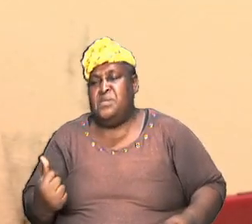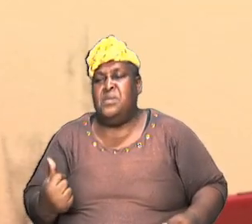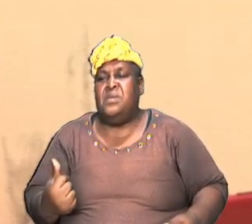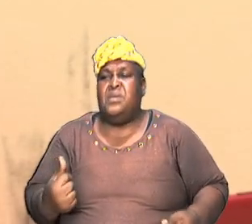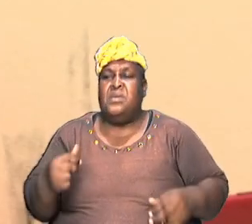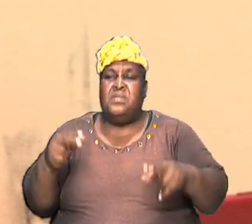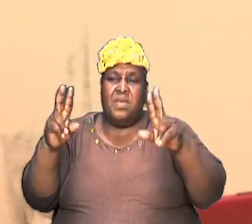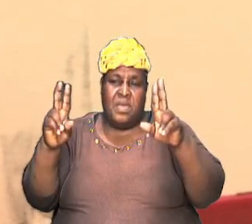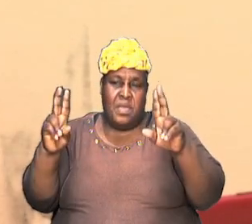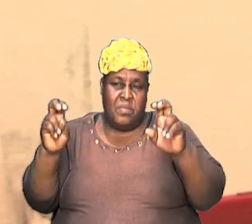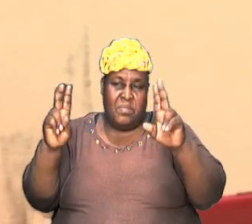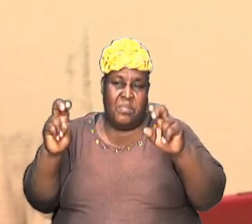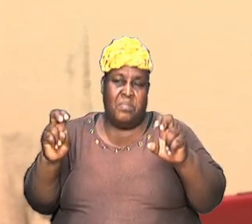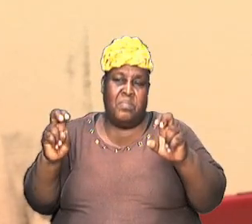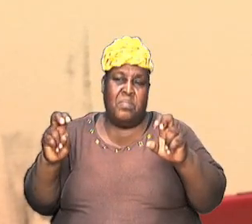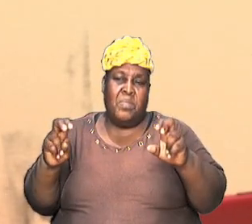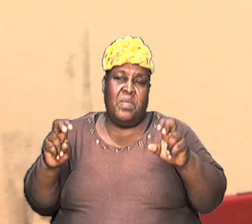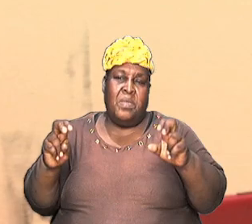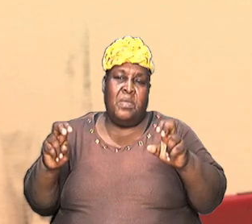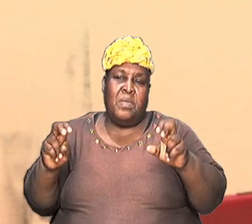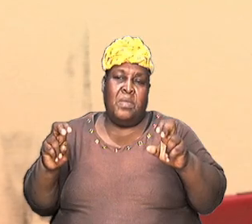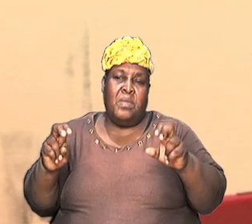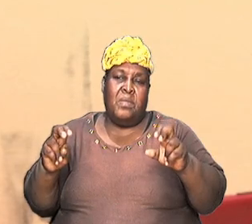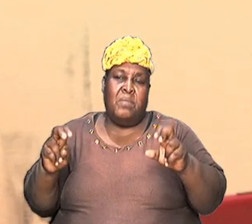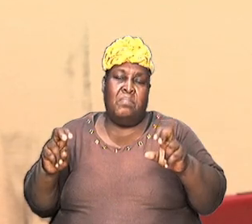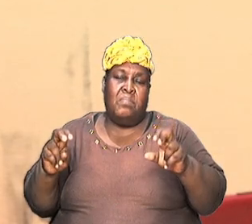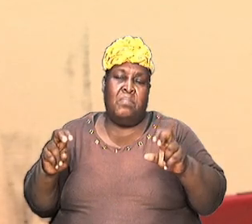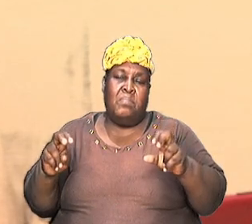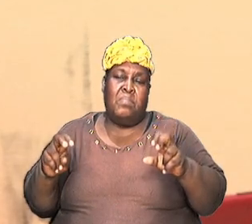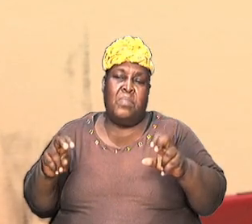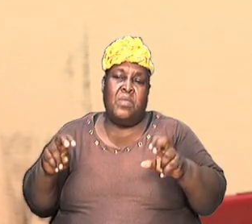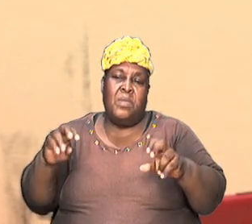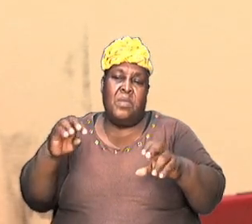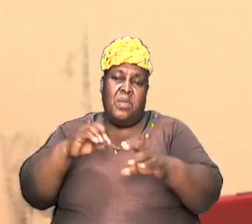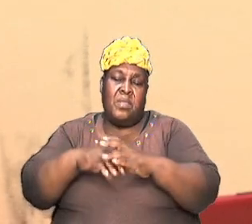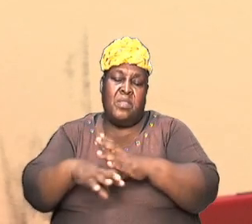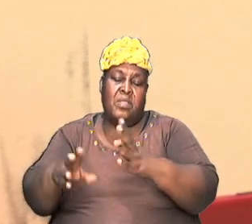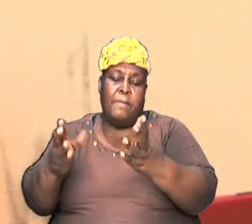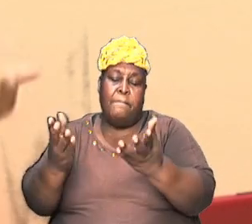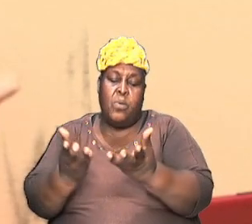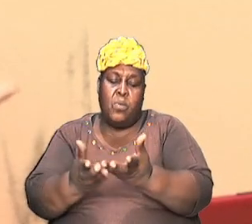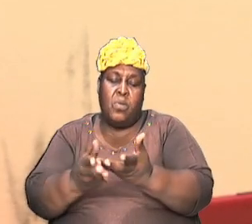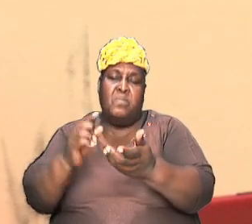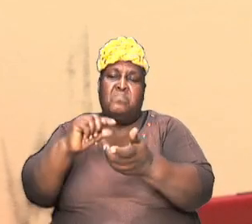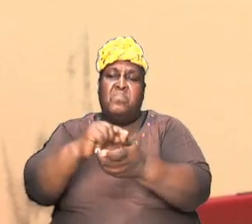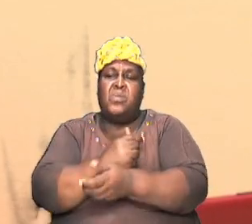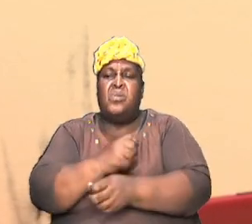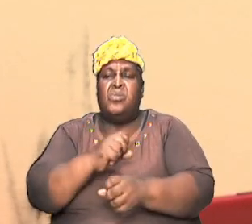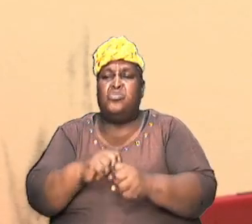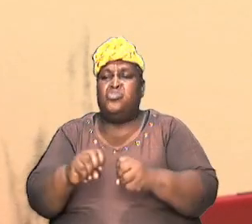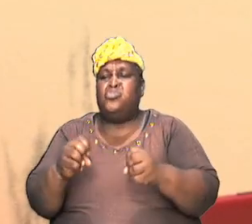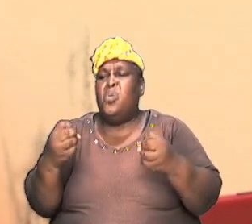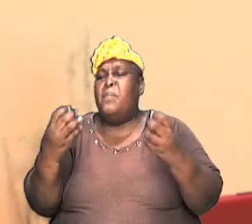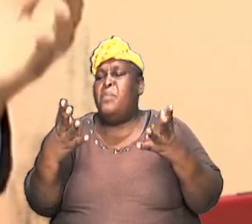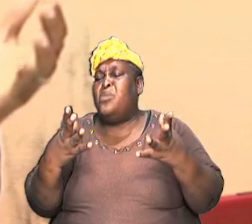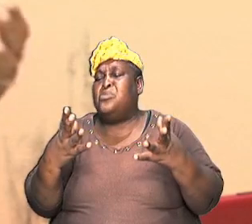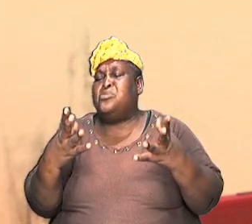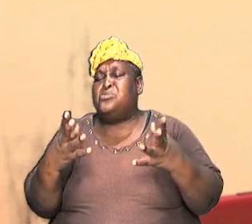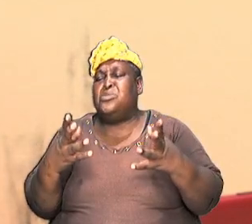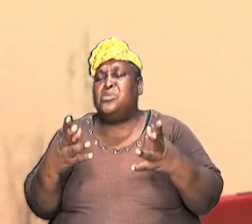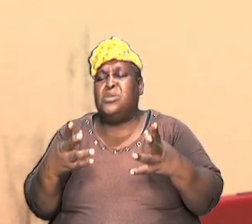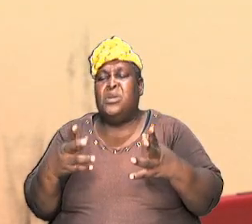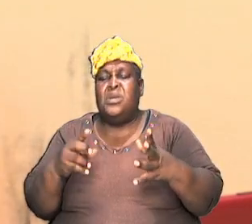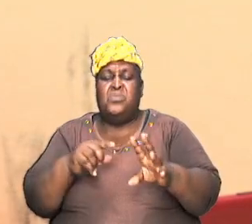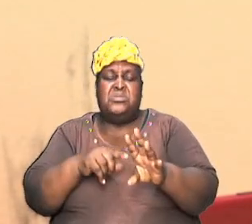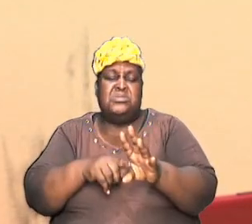thing that highlights that jumps out at us in the book of Genesis and I said there are so much and we can't just look at them we started